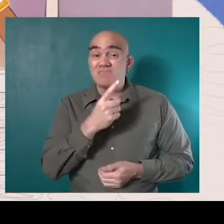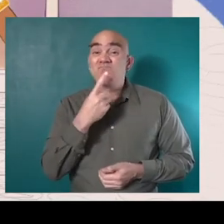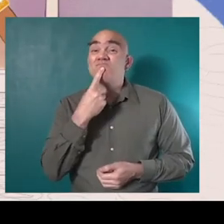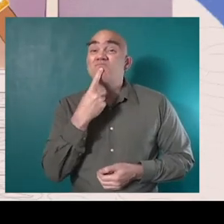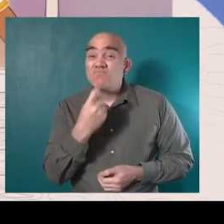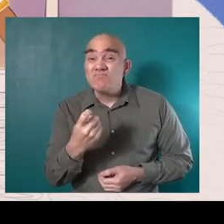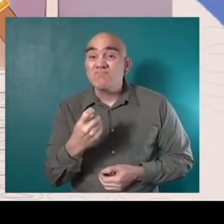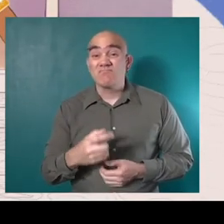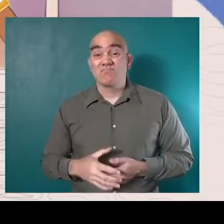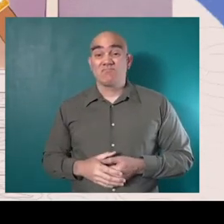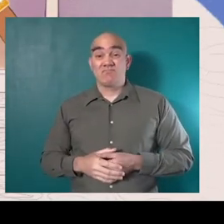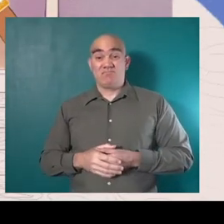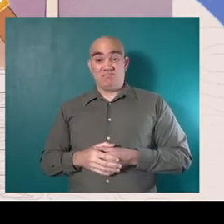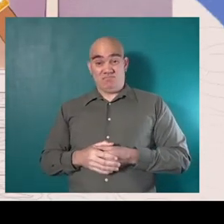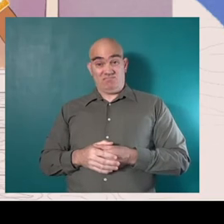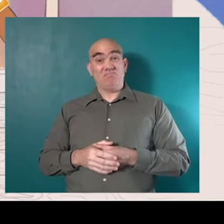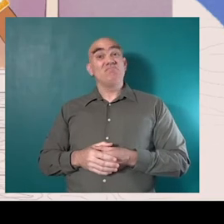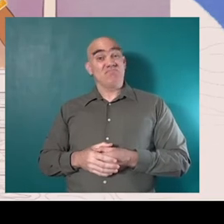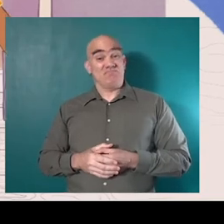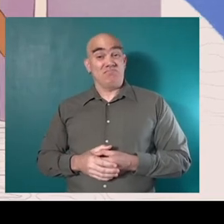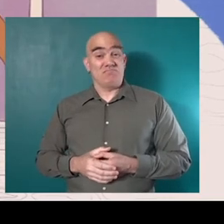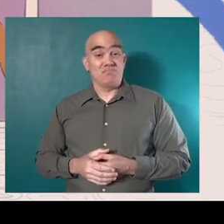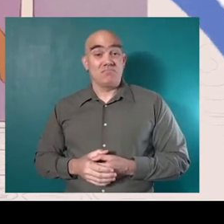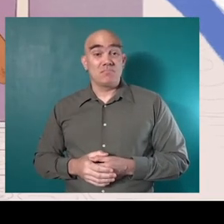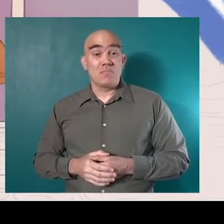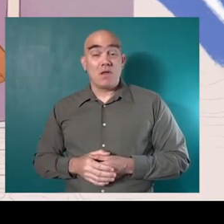Your eyes are red.